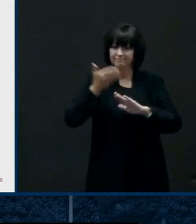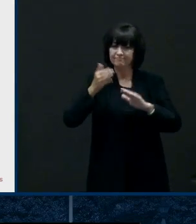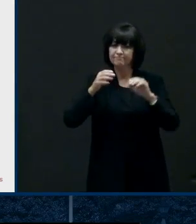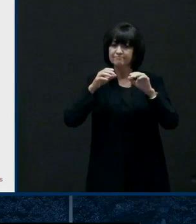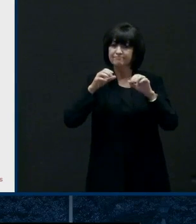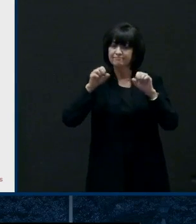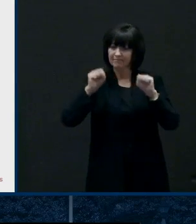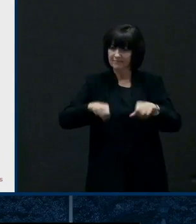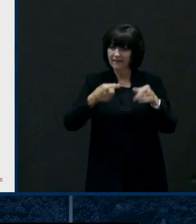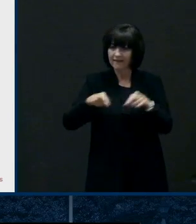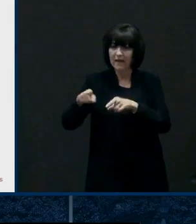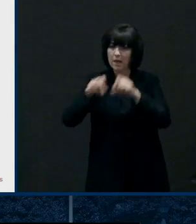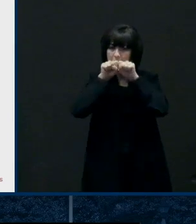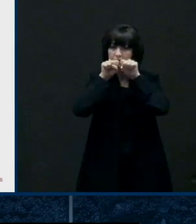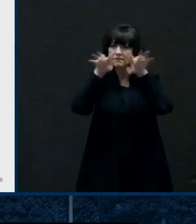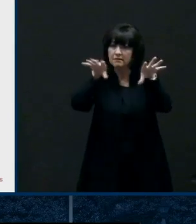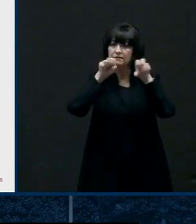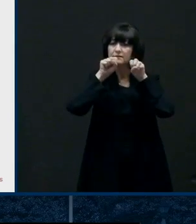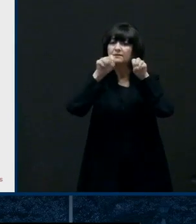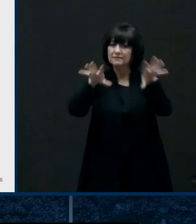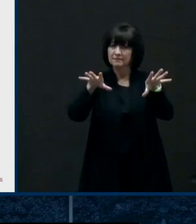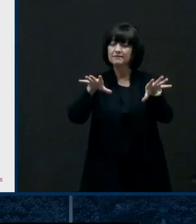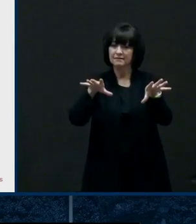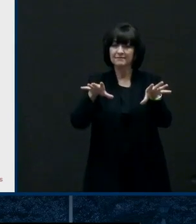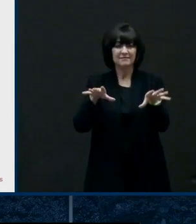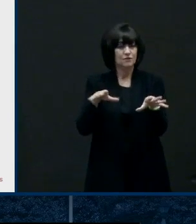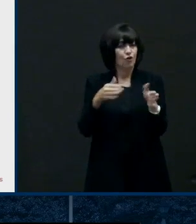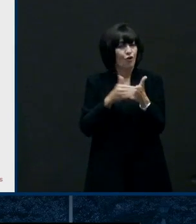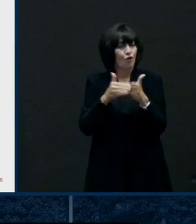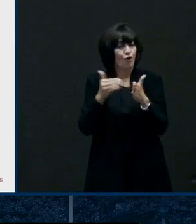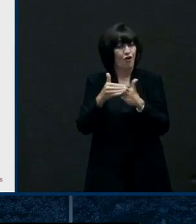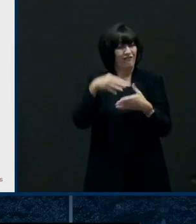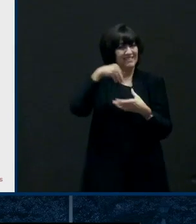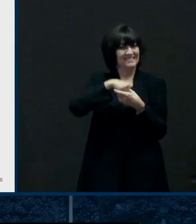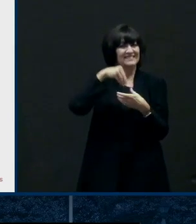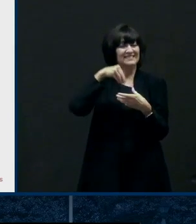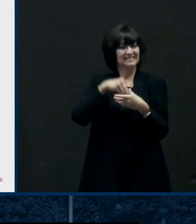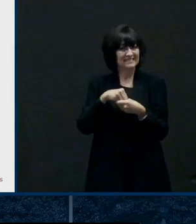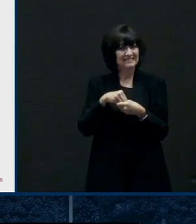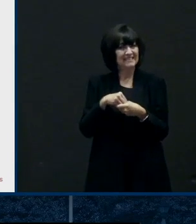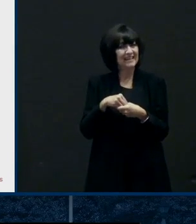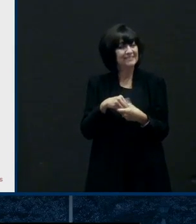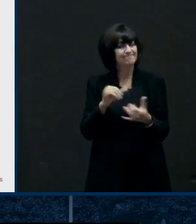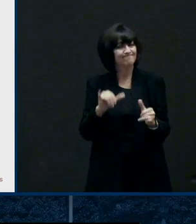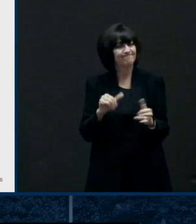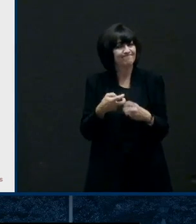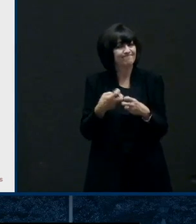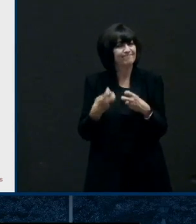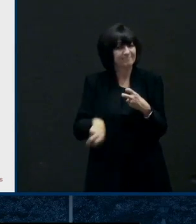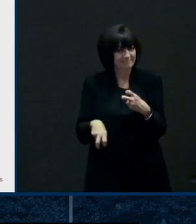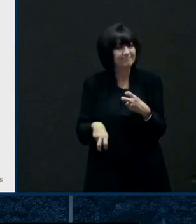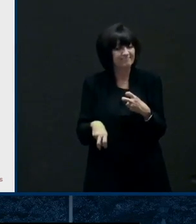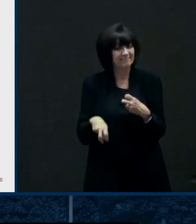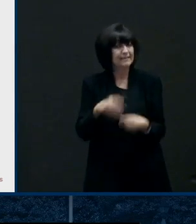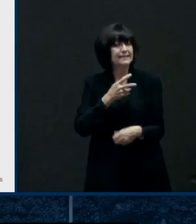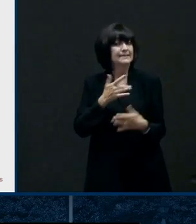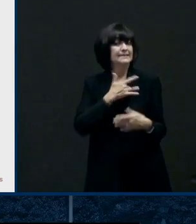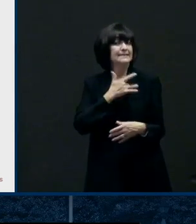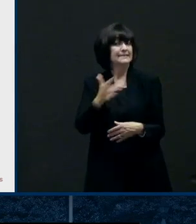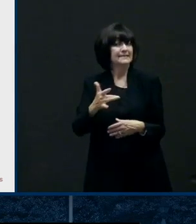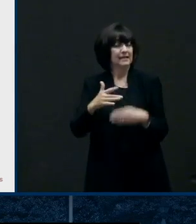and part of the issue with these activities is they're often inside and they usually do take place for longer than 15 minutes so you